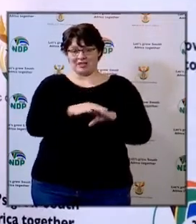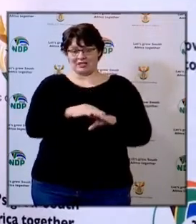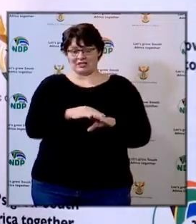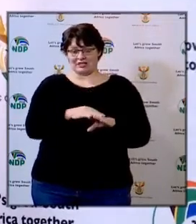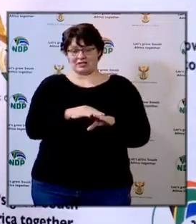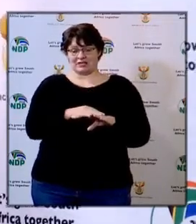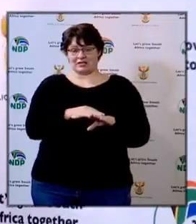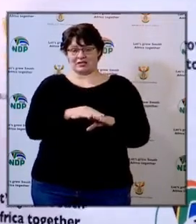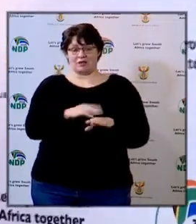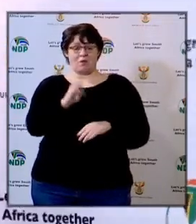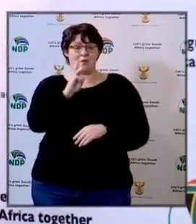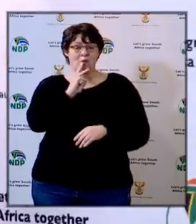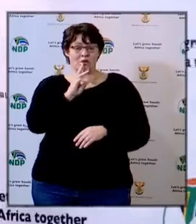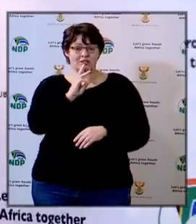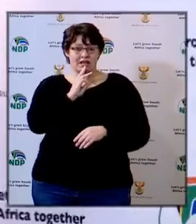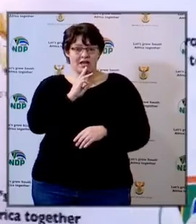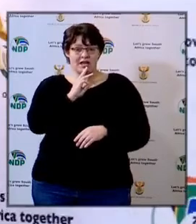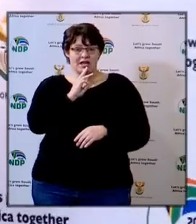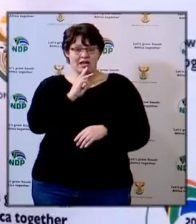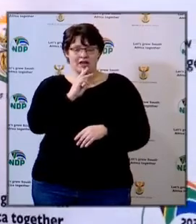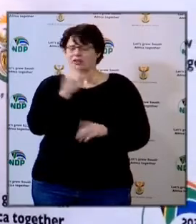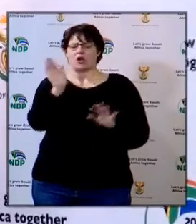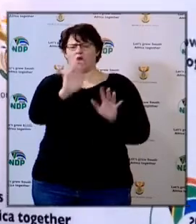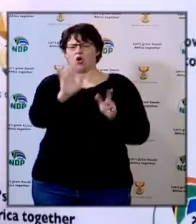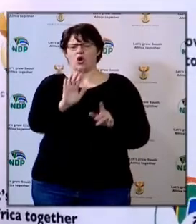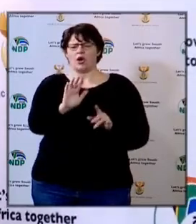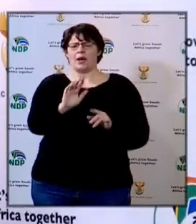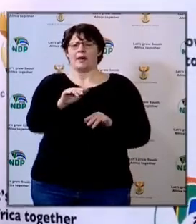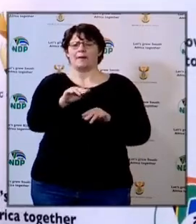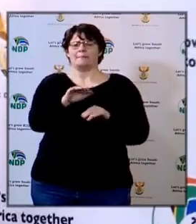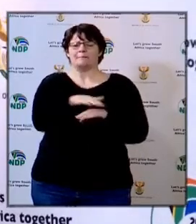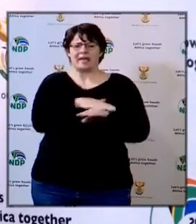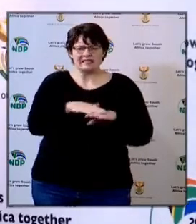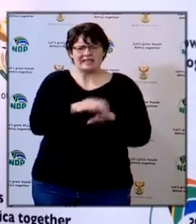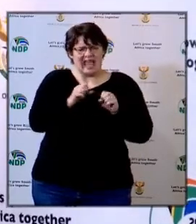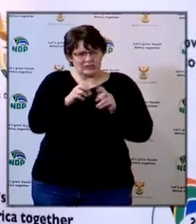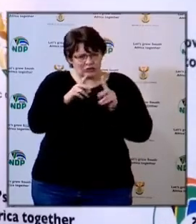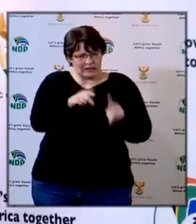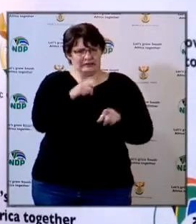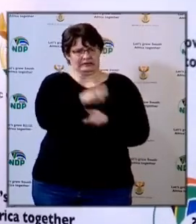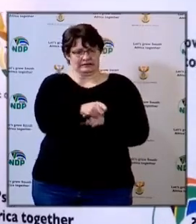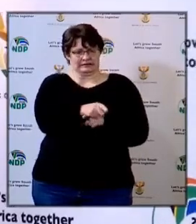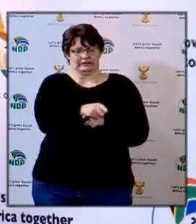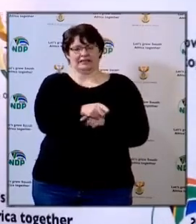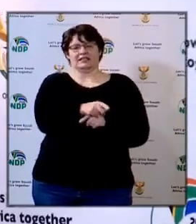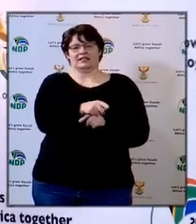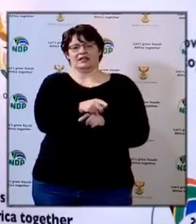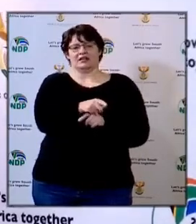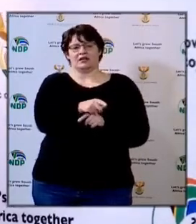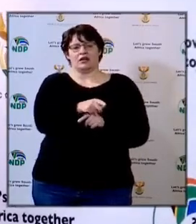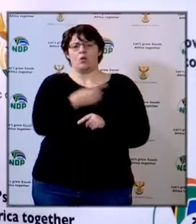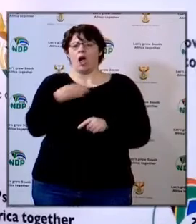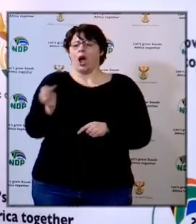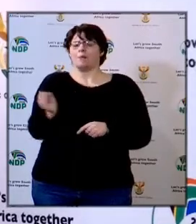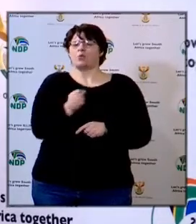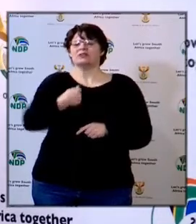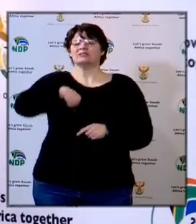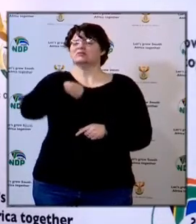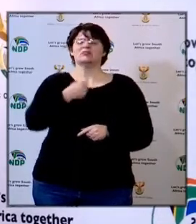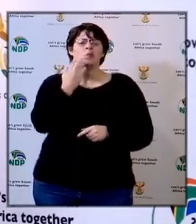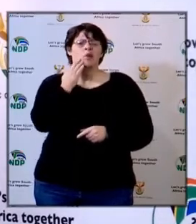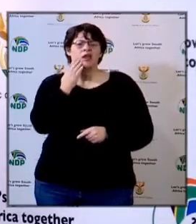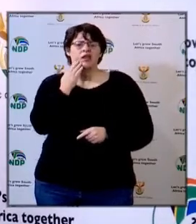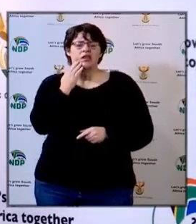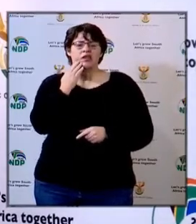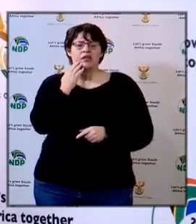Basic Water and Education, Basic Education, on the 8th of May